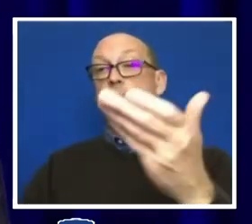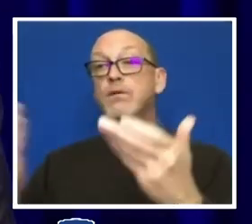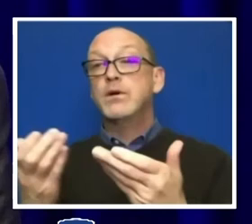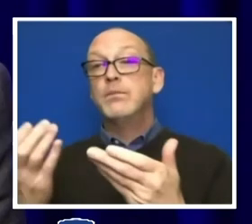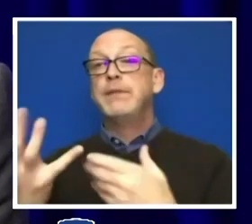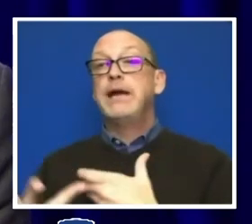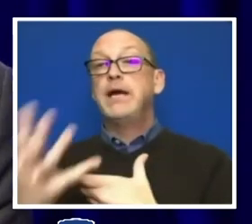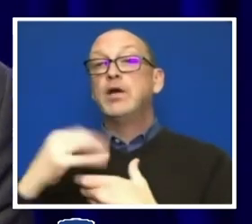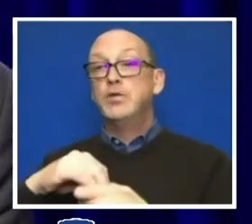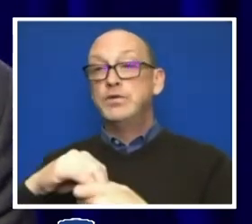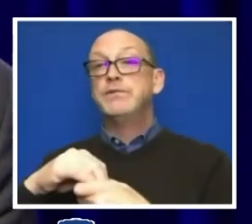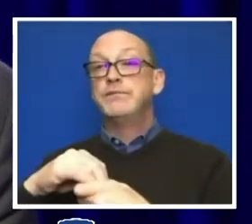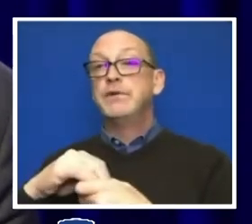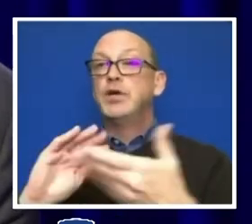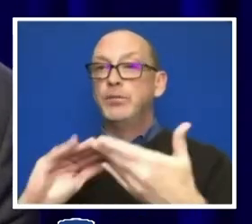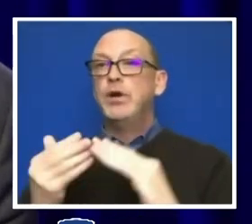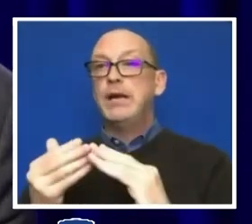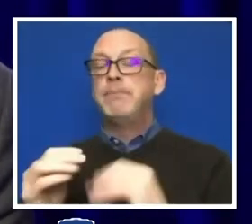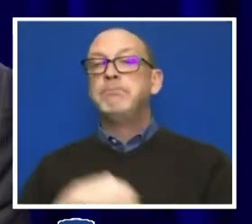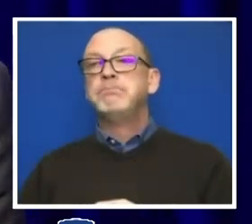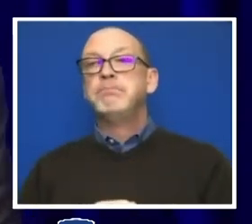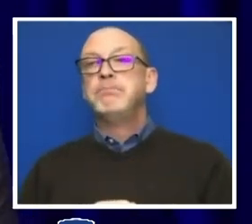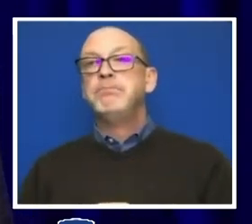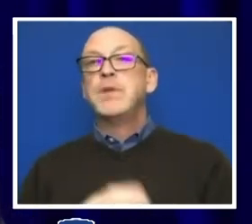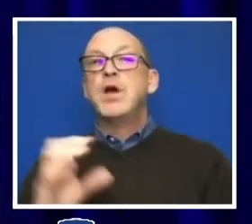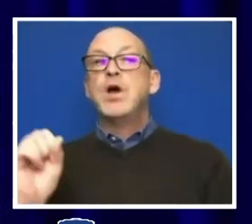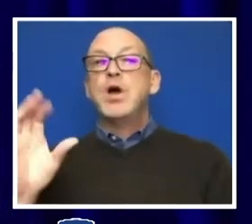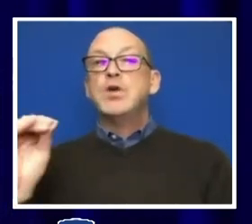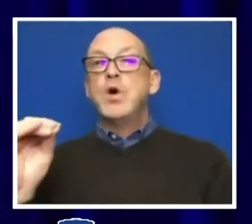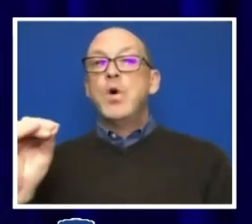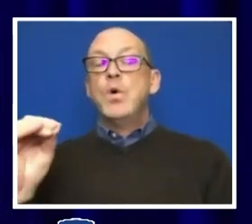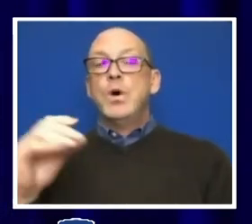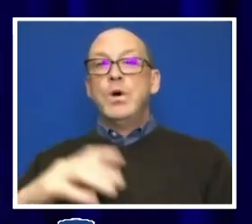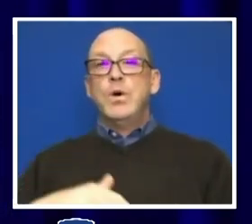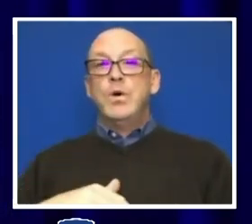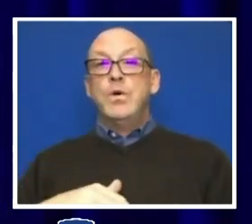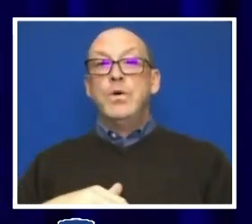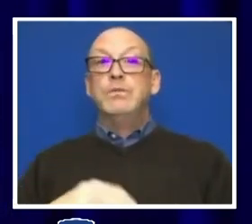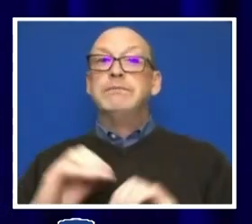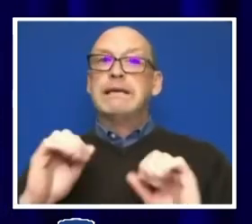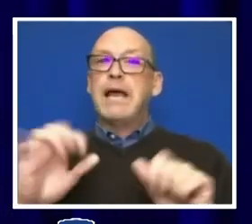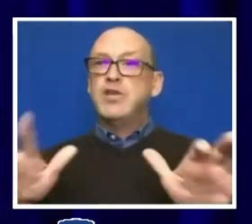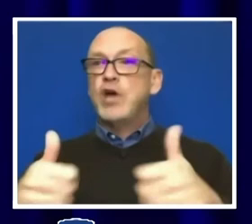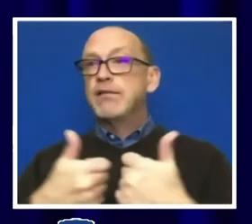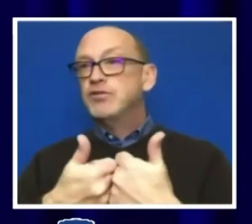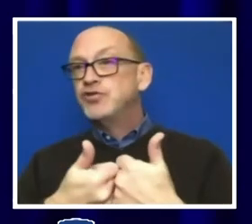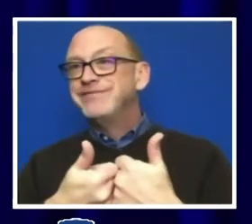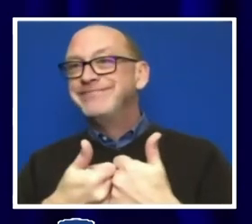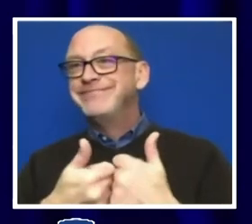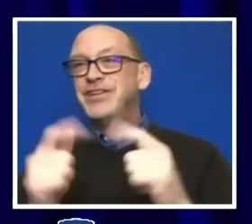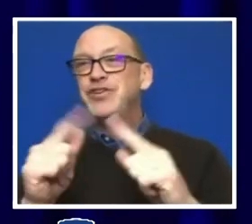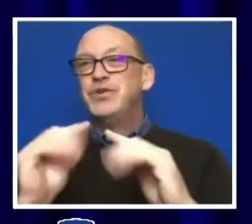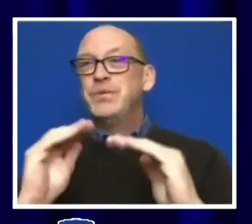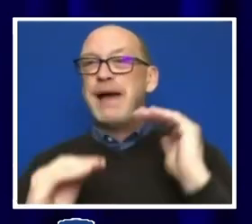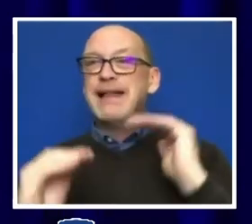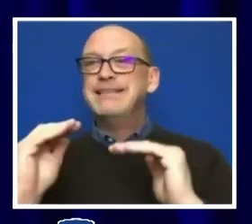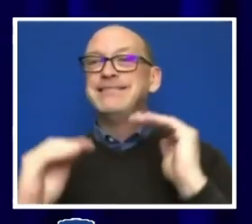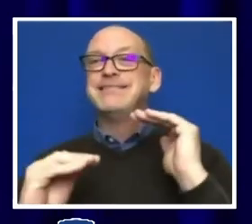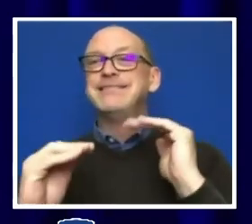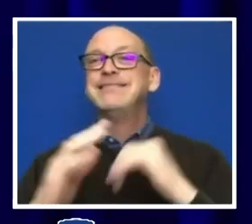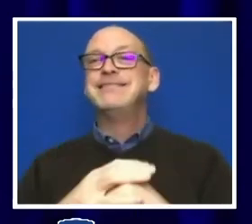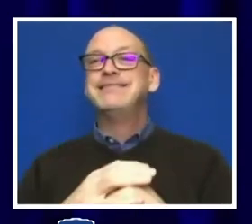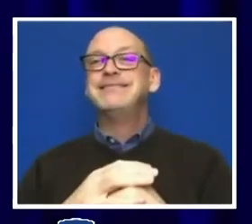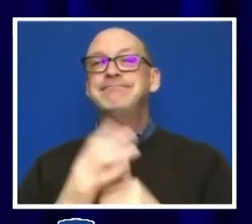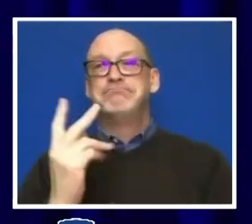community. And so, this can be a challenge to balance these two